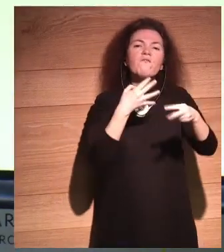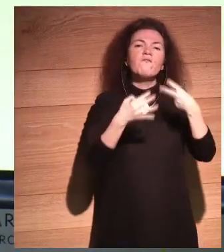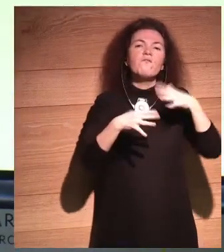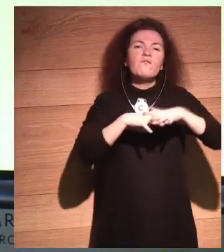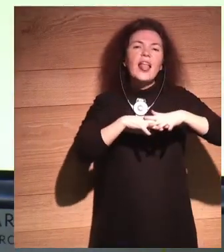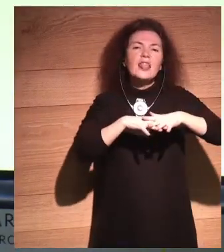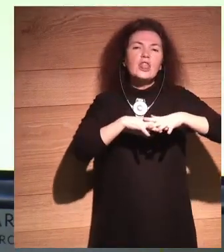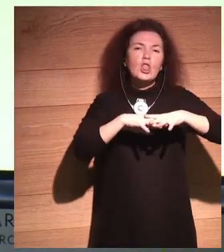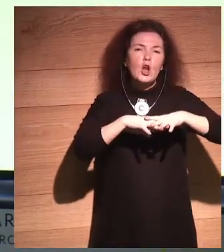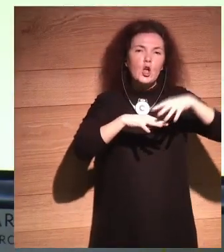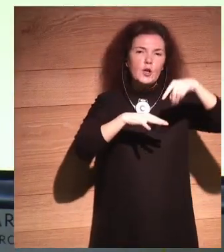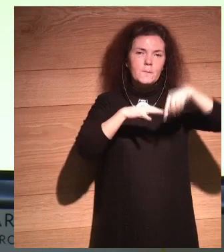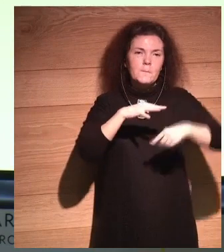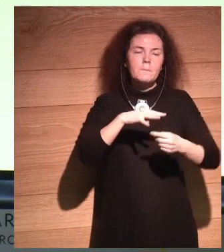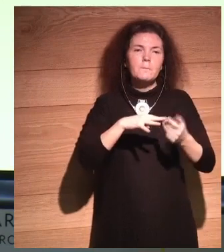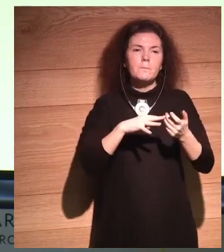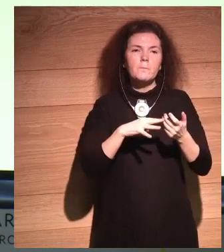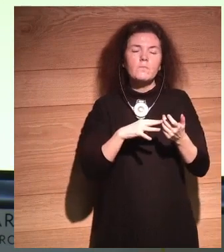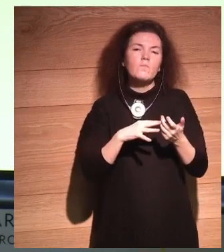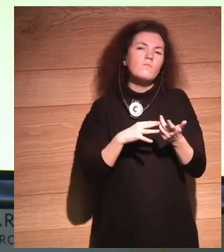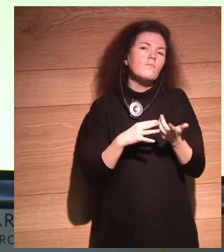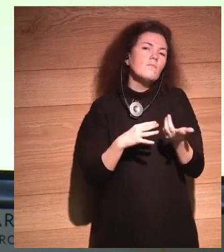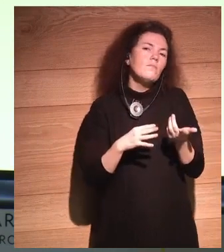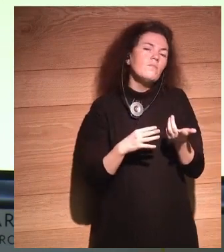And they're ultimately a danger to democracy.